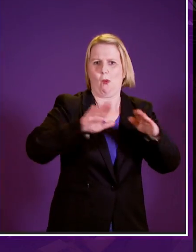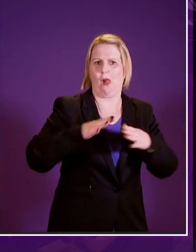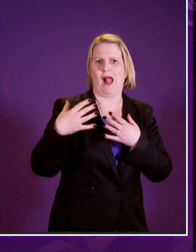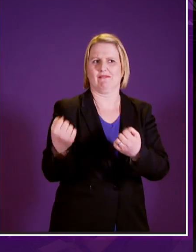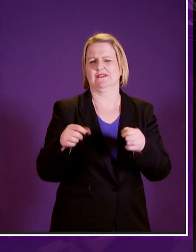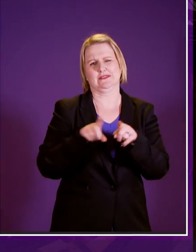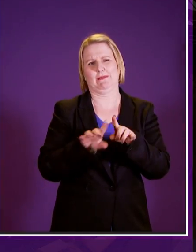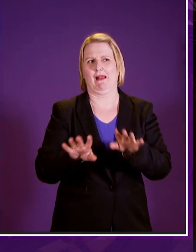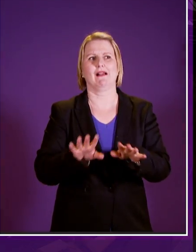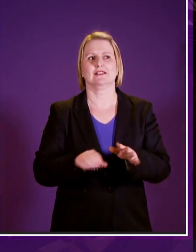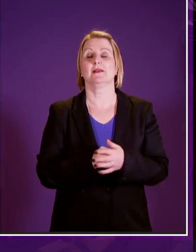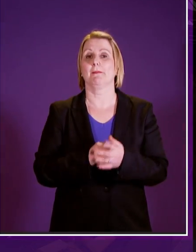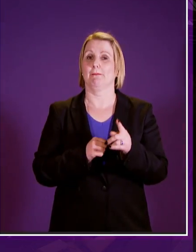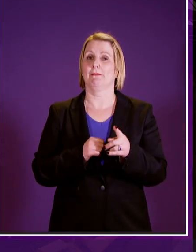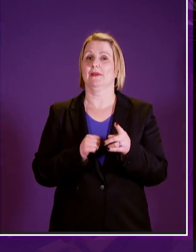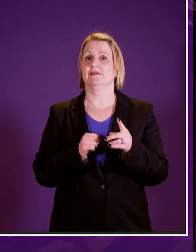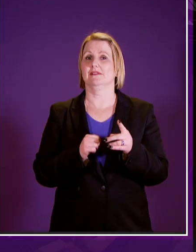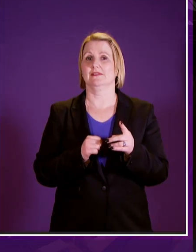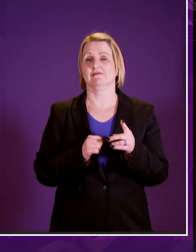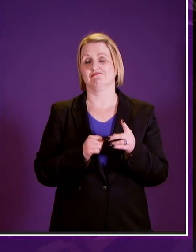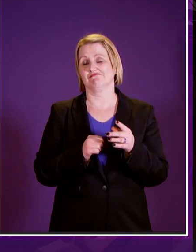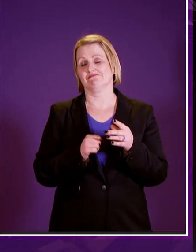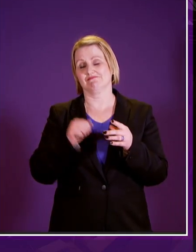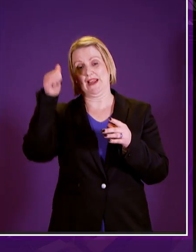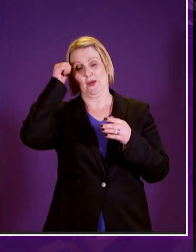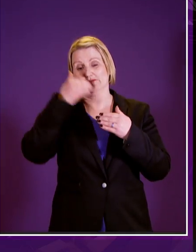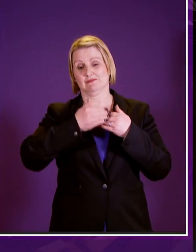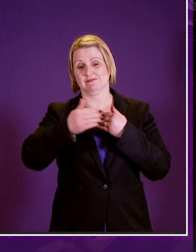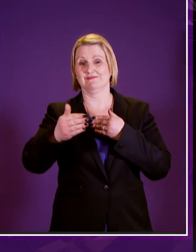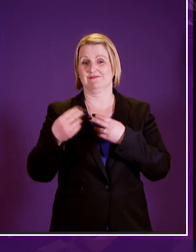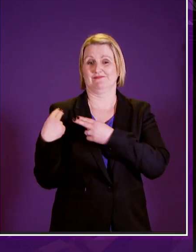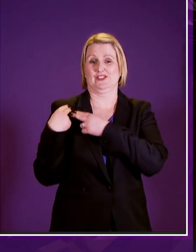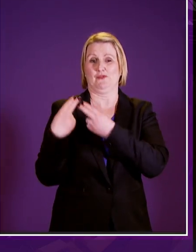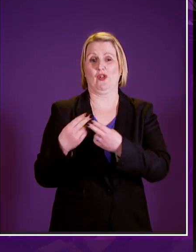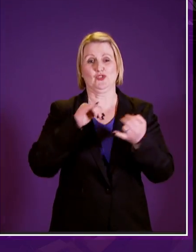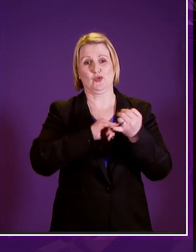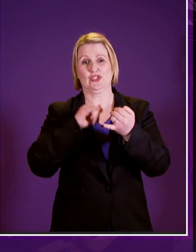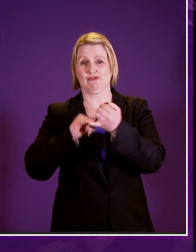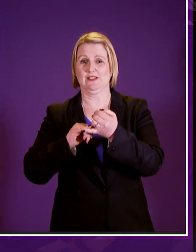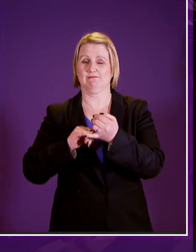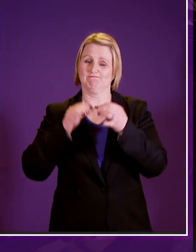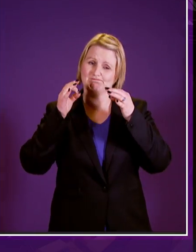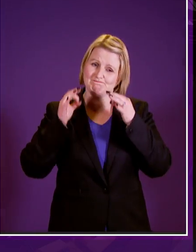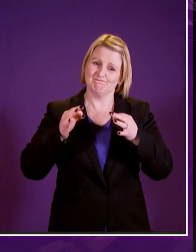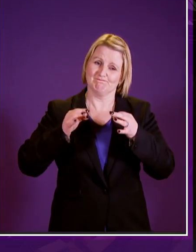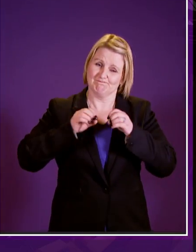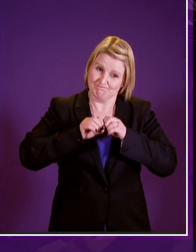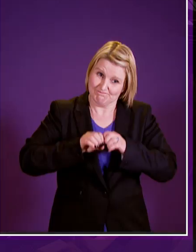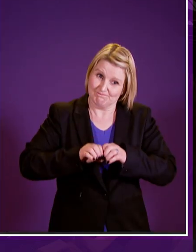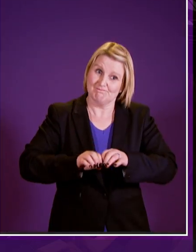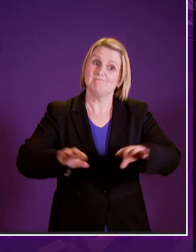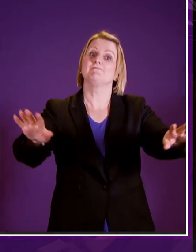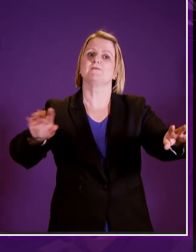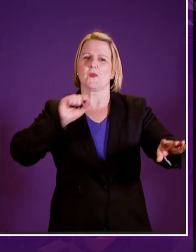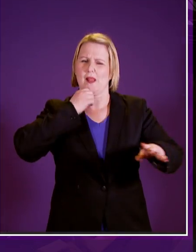government or in opposition there is an awful lot of work to do to deliver devolved social security properly in scotland but today marks